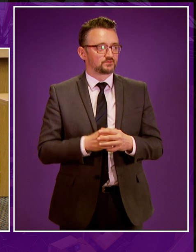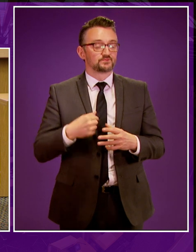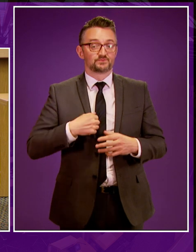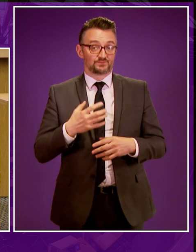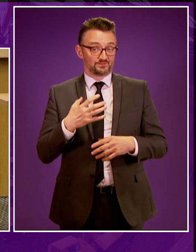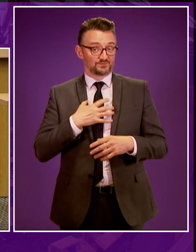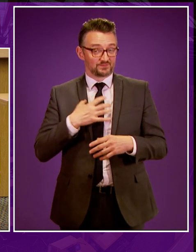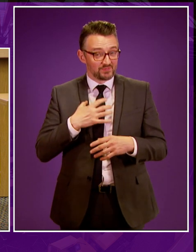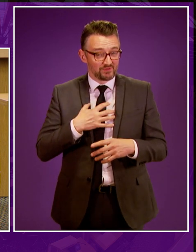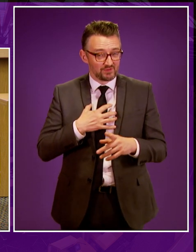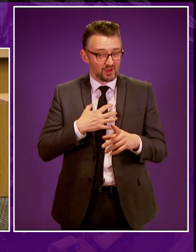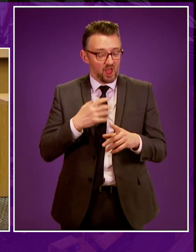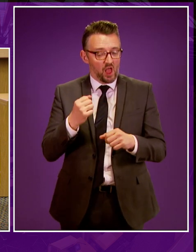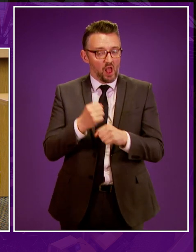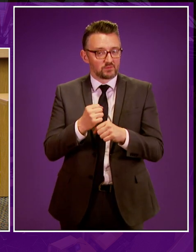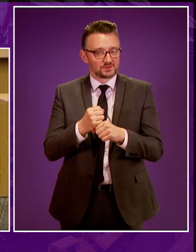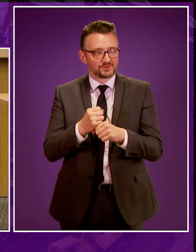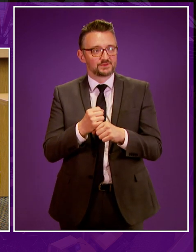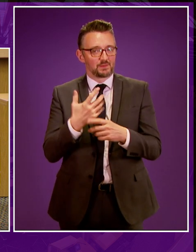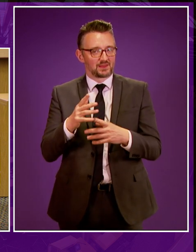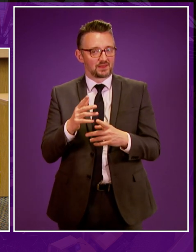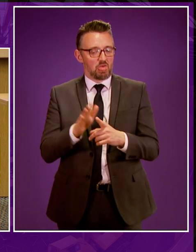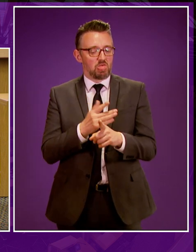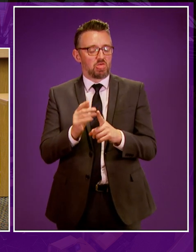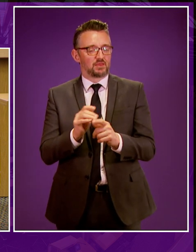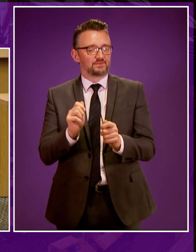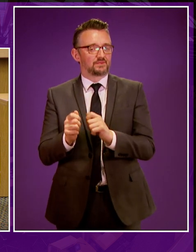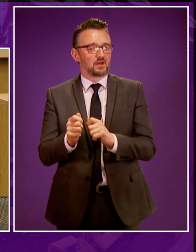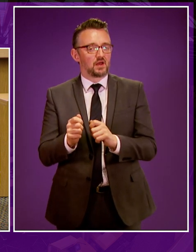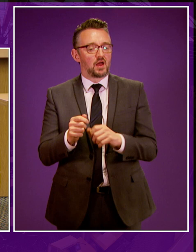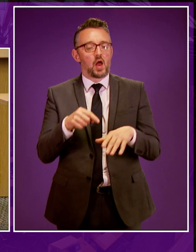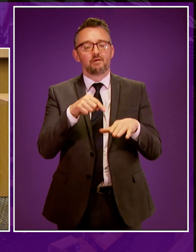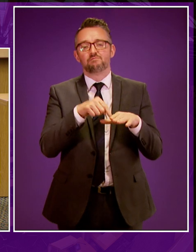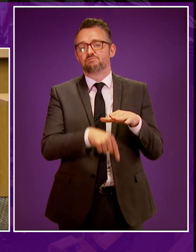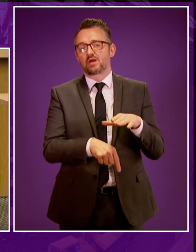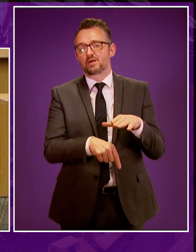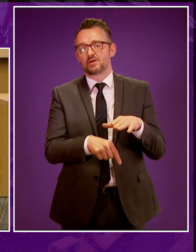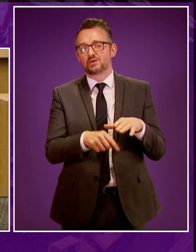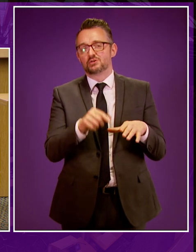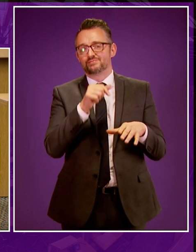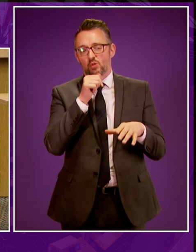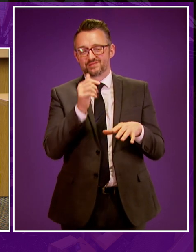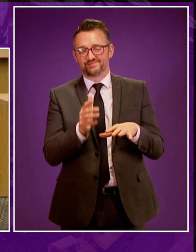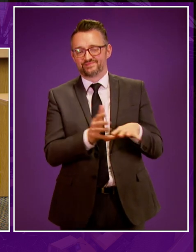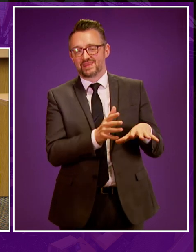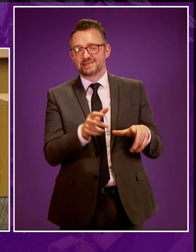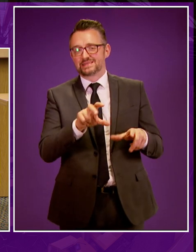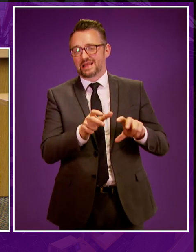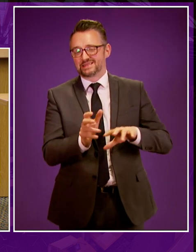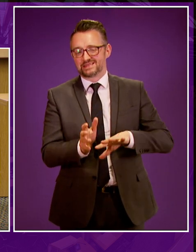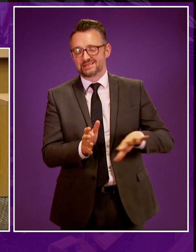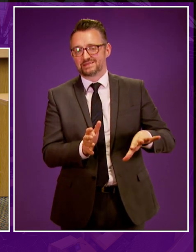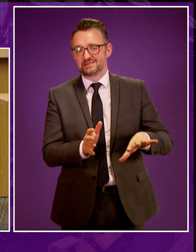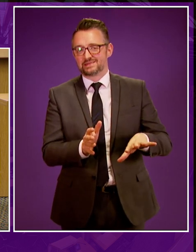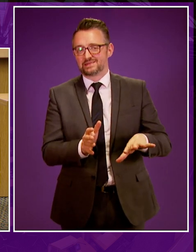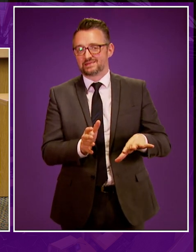that the Government's spin machine has decided that the issue of fracking is no longer the place for scientific opinion, and